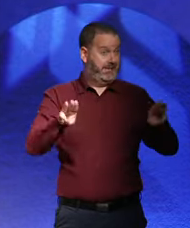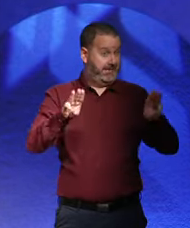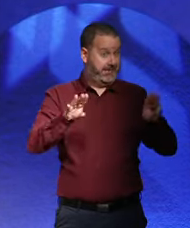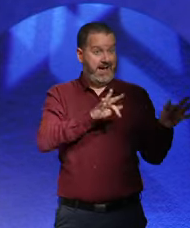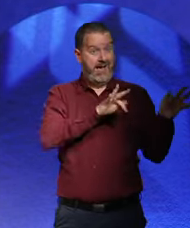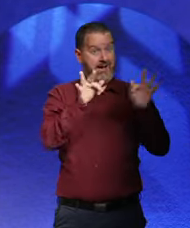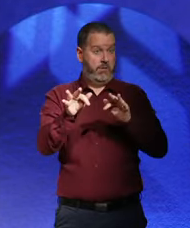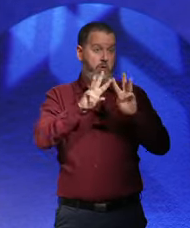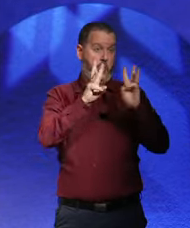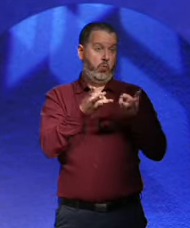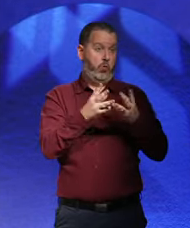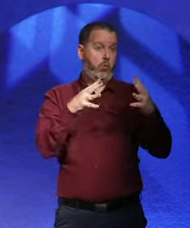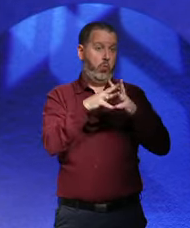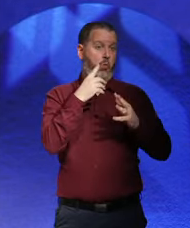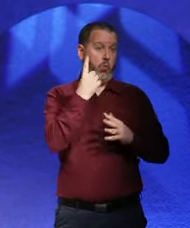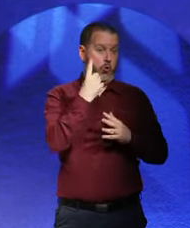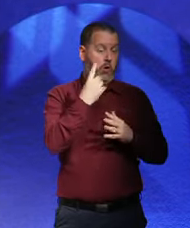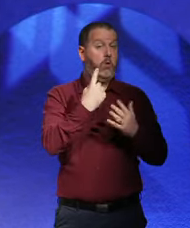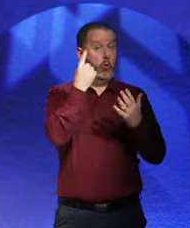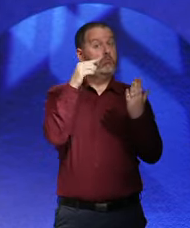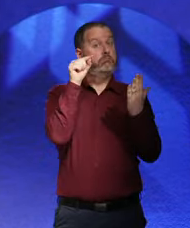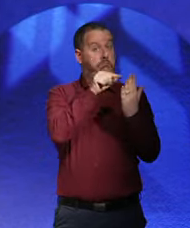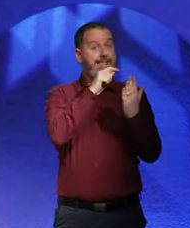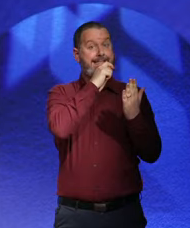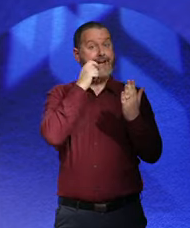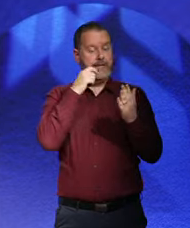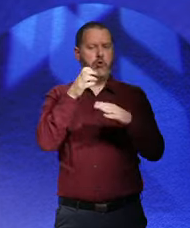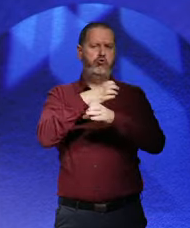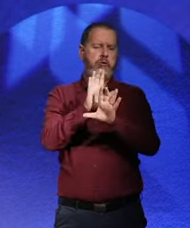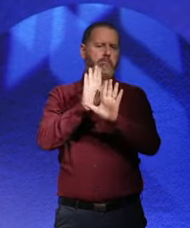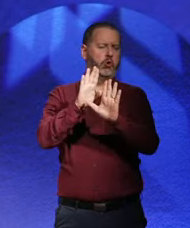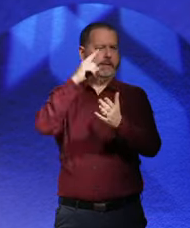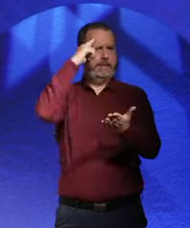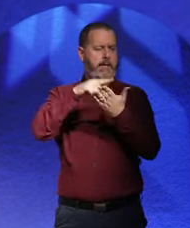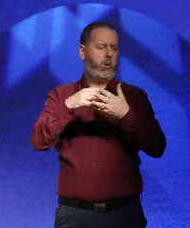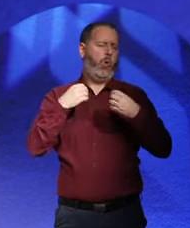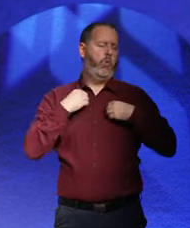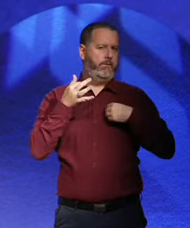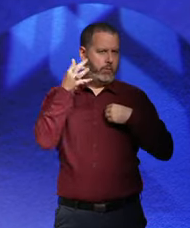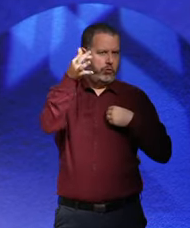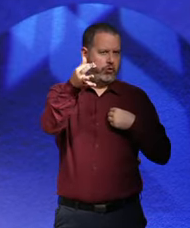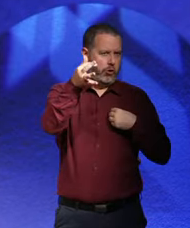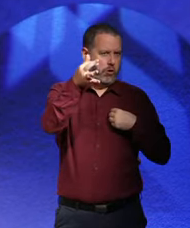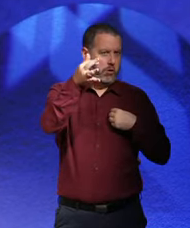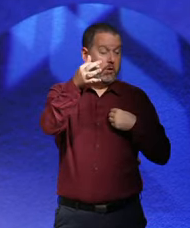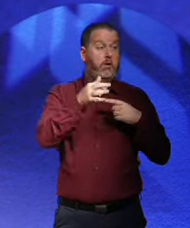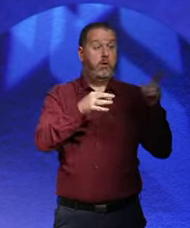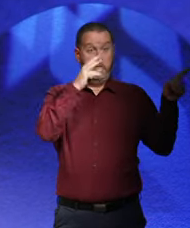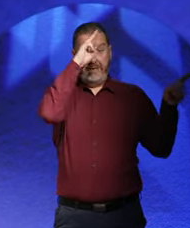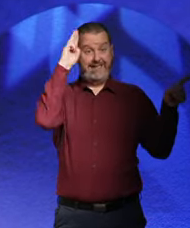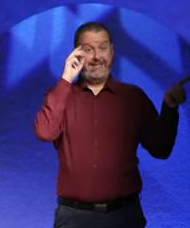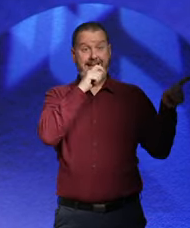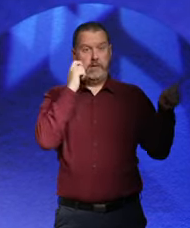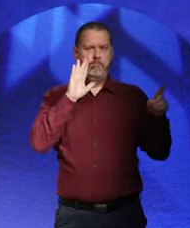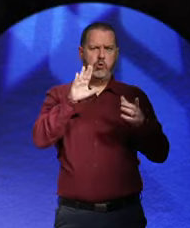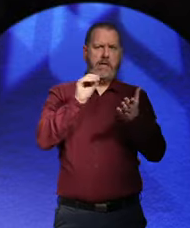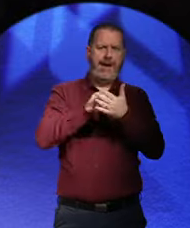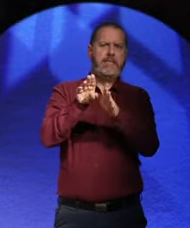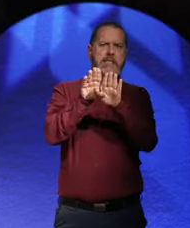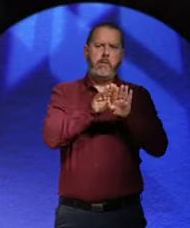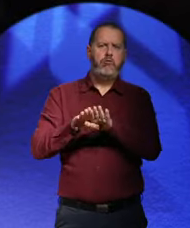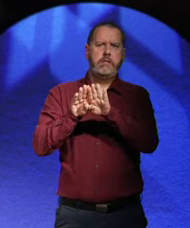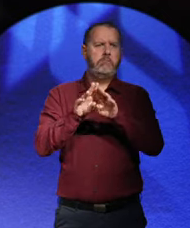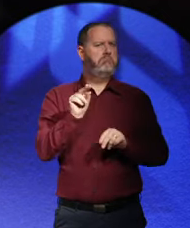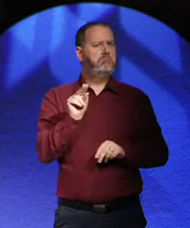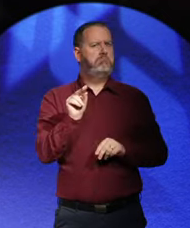finding their own destiny and democracy. Right. He never said, you have to have a democratic government. But it